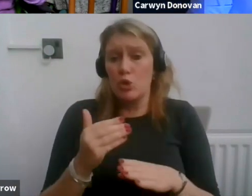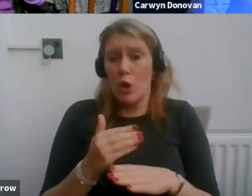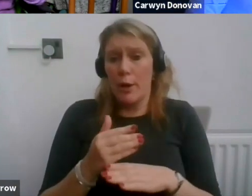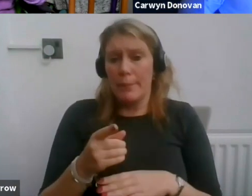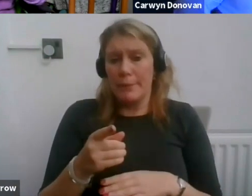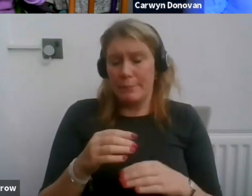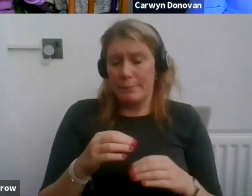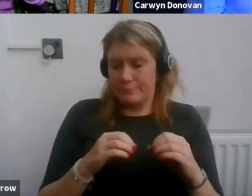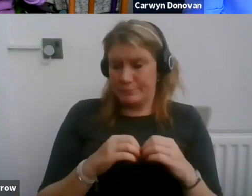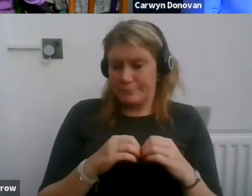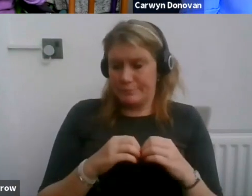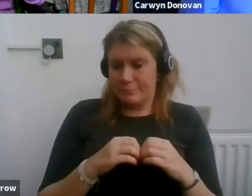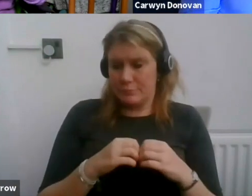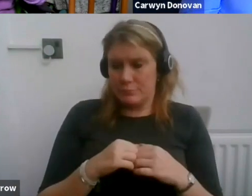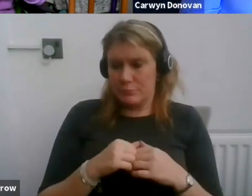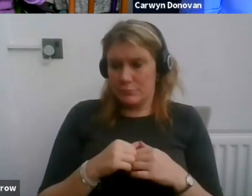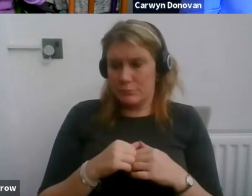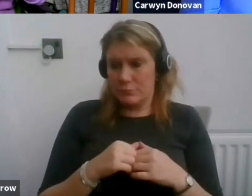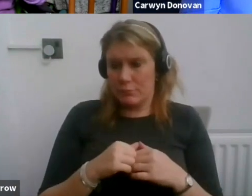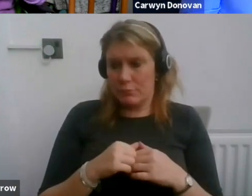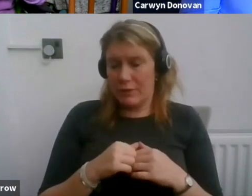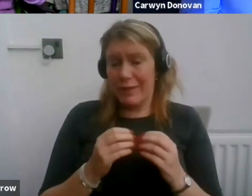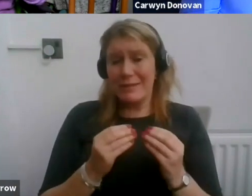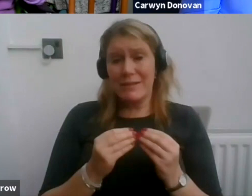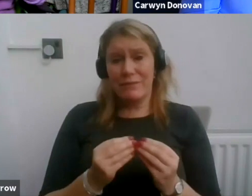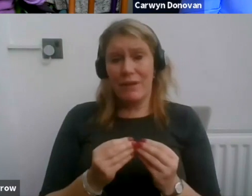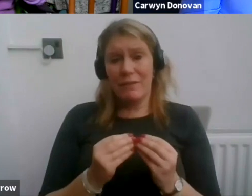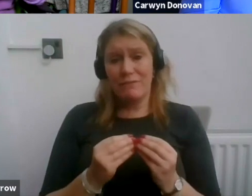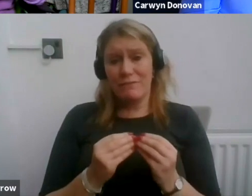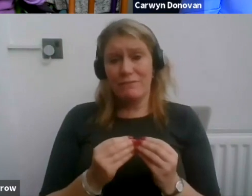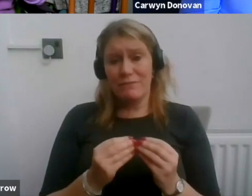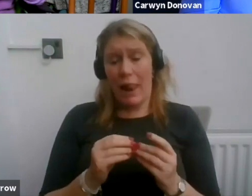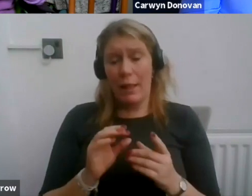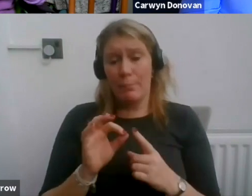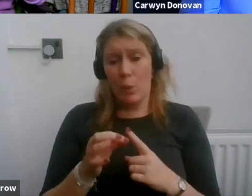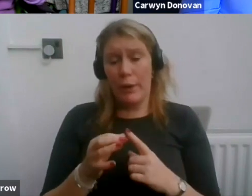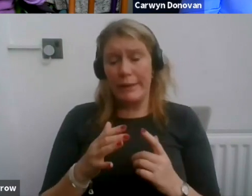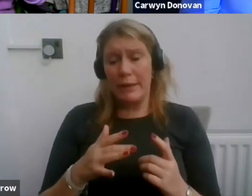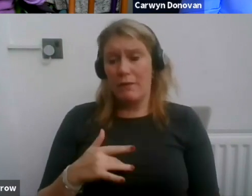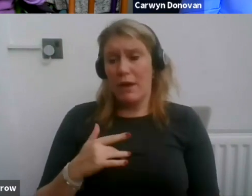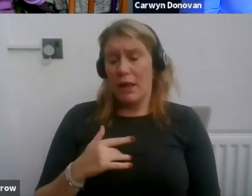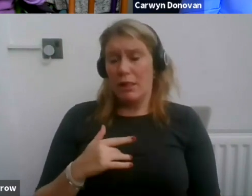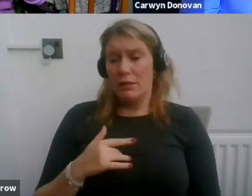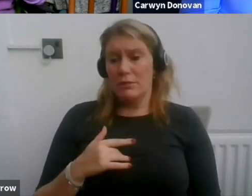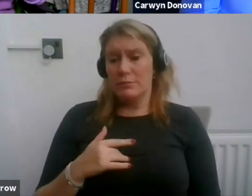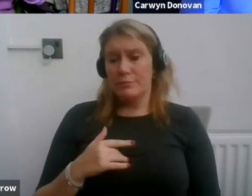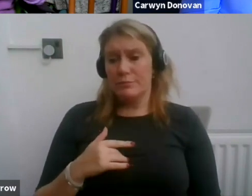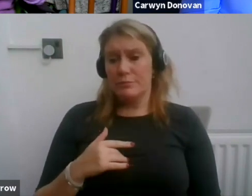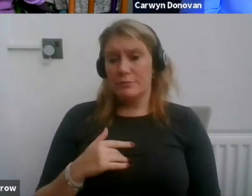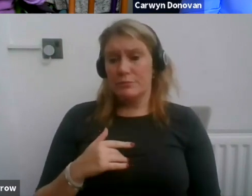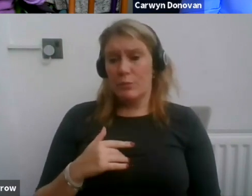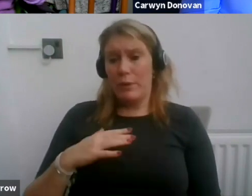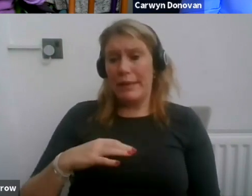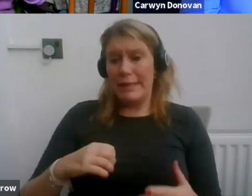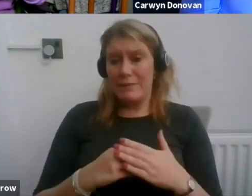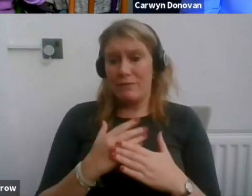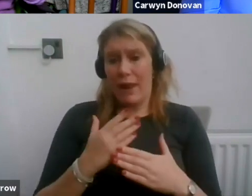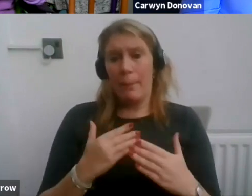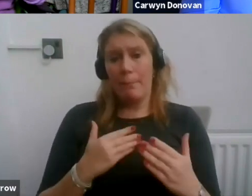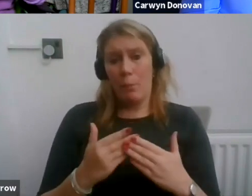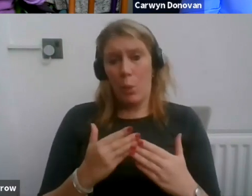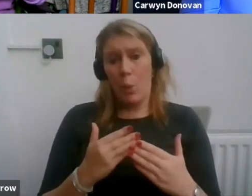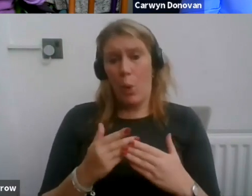yeah, that's a very valid point and, you know, one which we must sort of develop, I think,